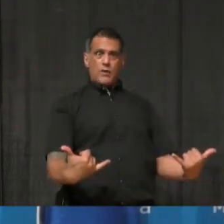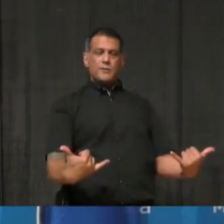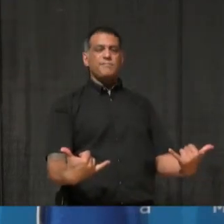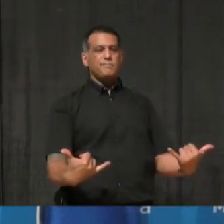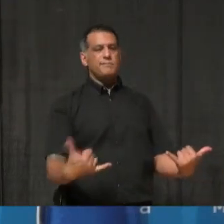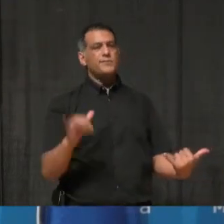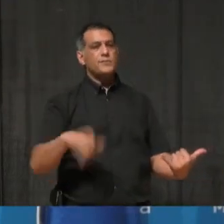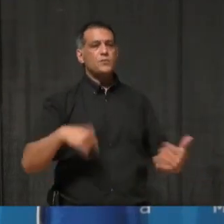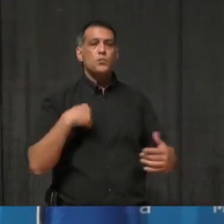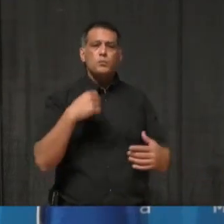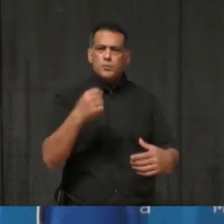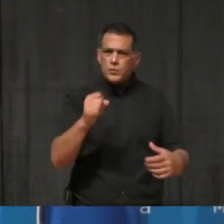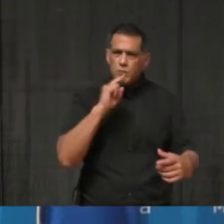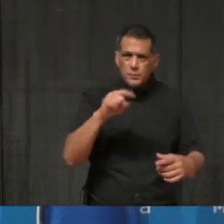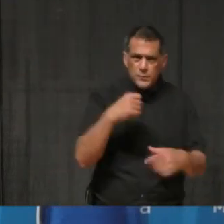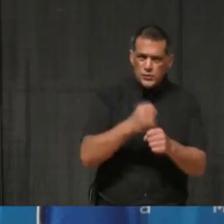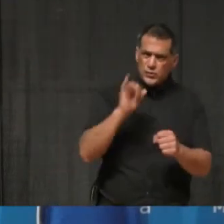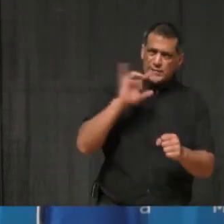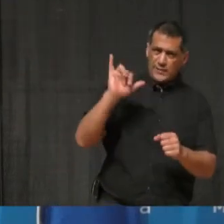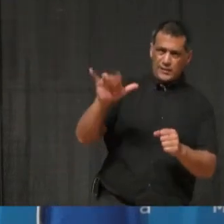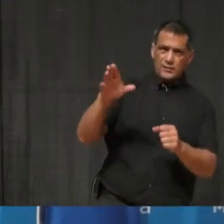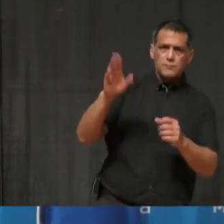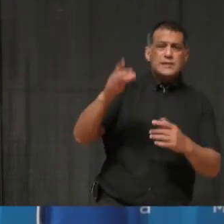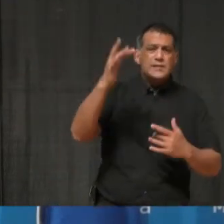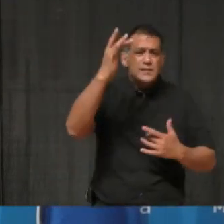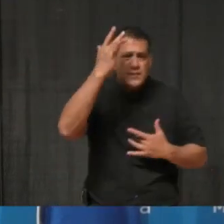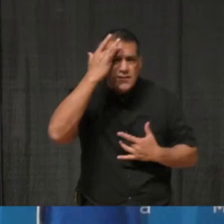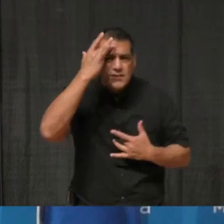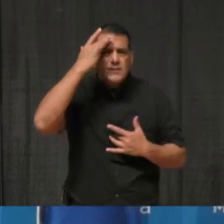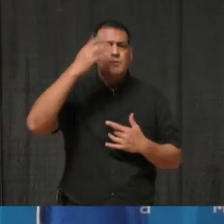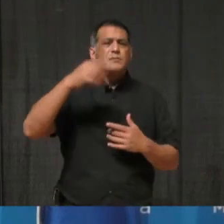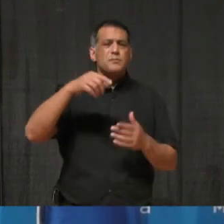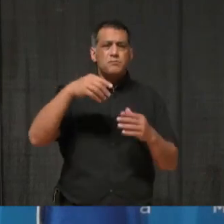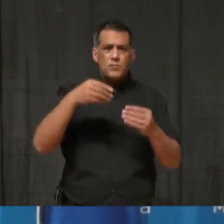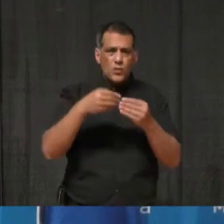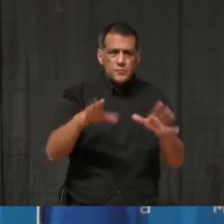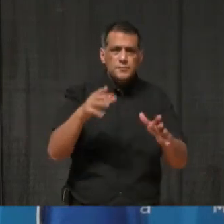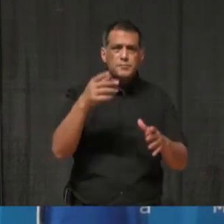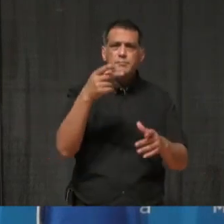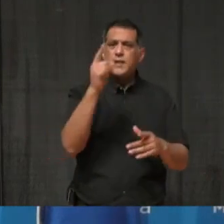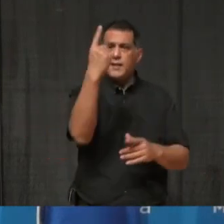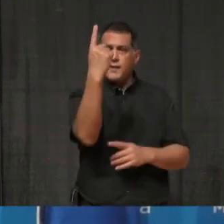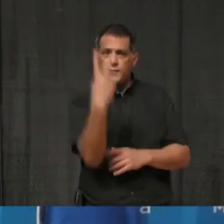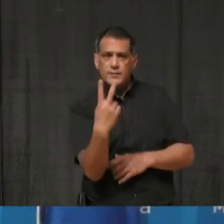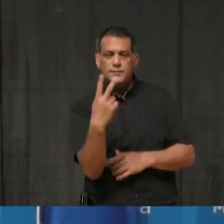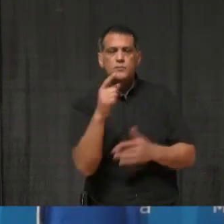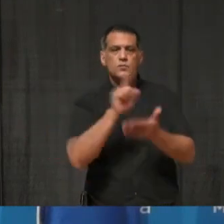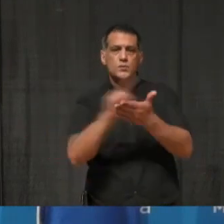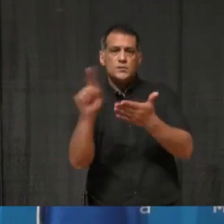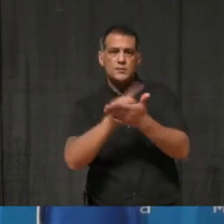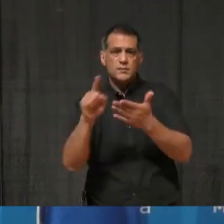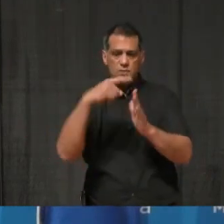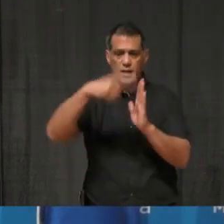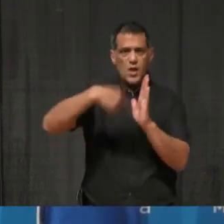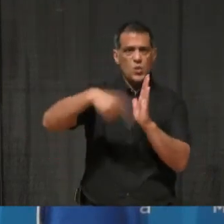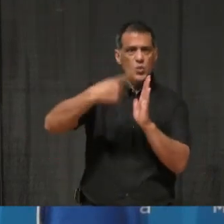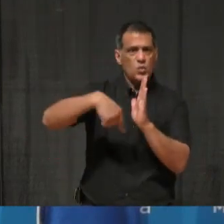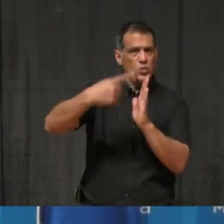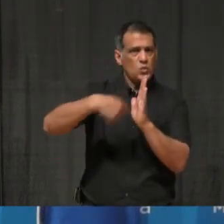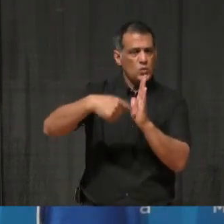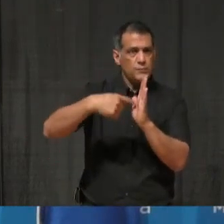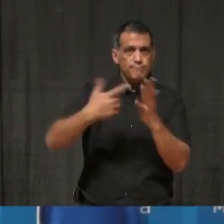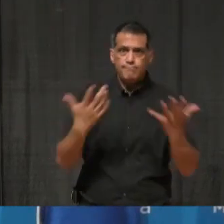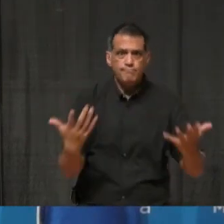only qualify if they lose half their weekly work hours, meaning that the people who need to isolate for just a few days while